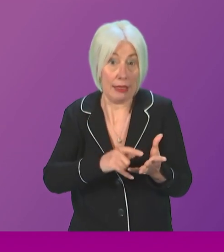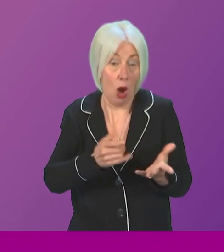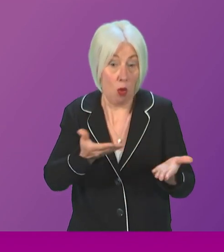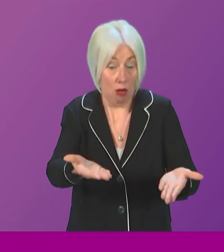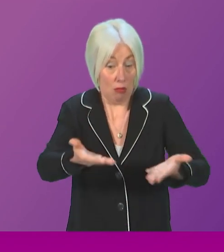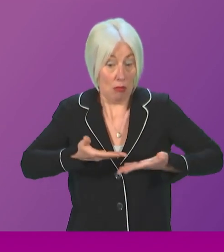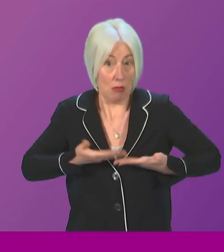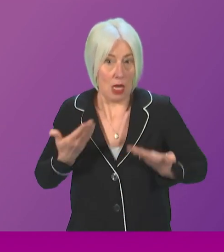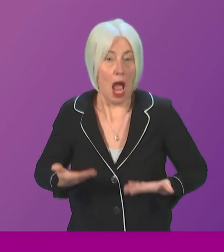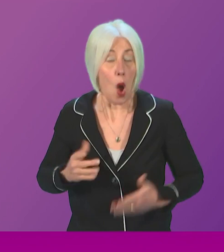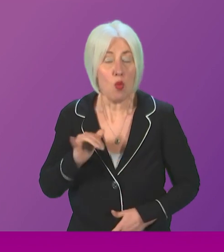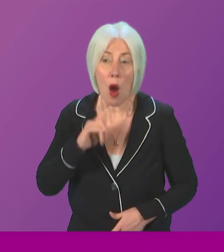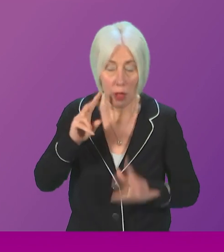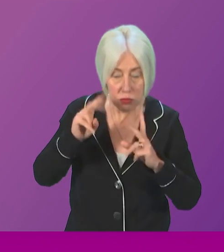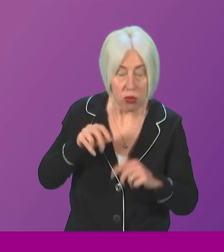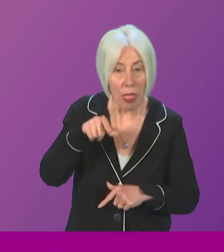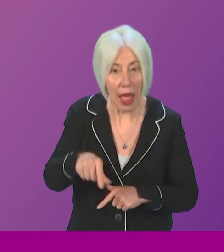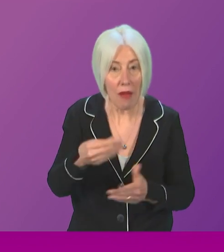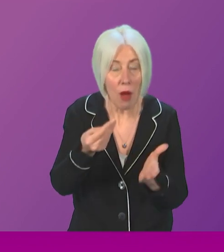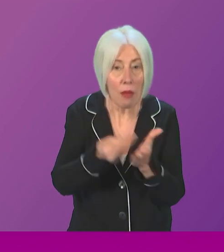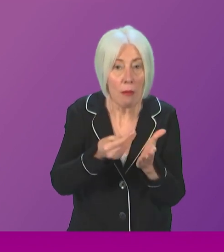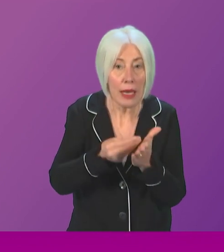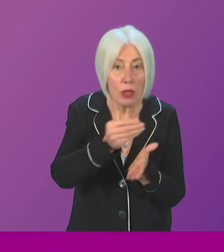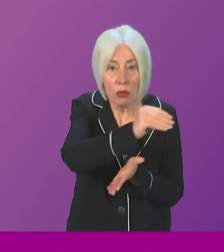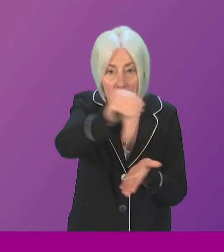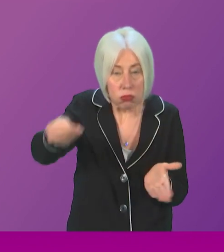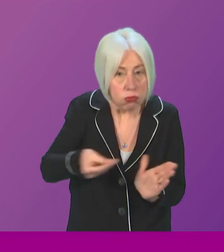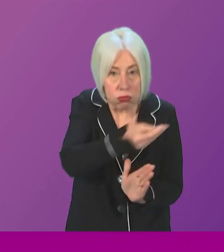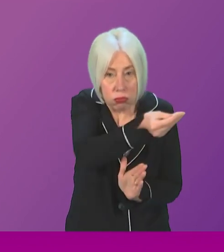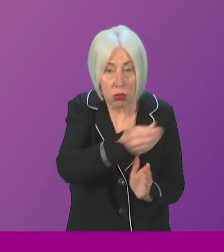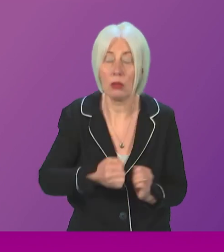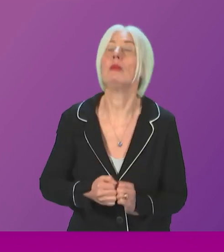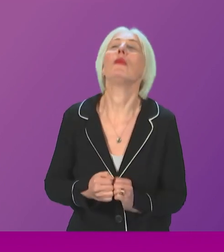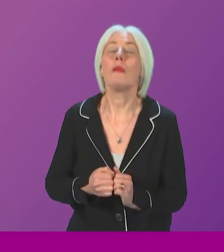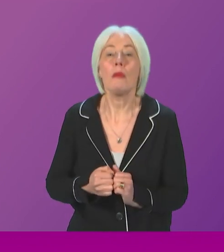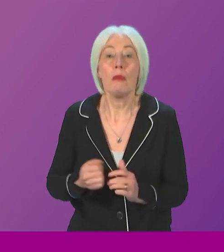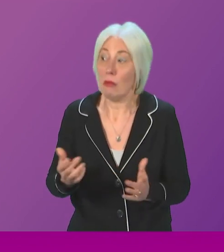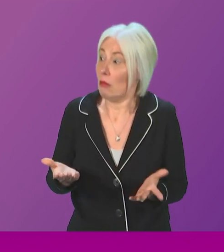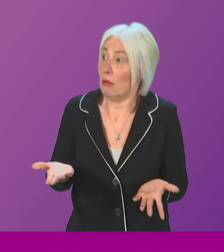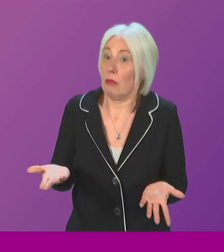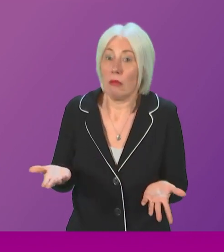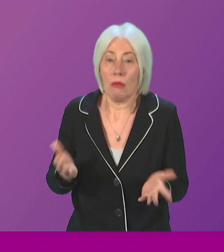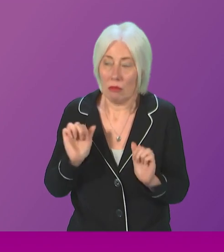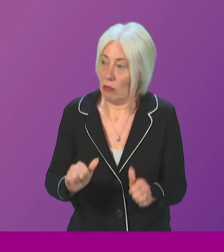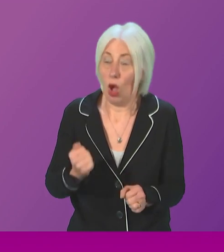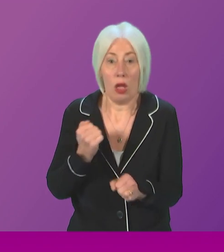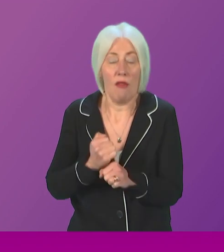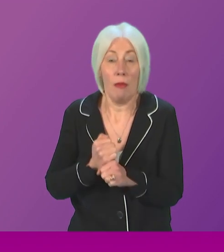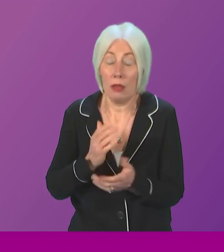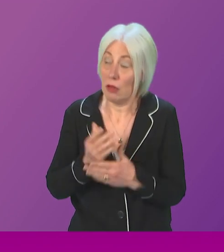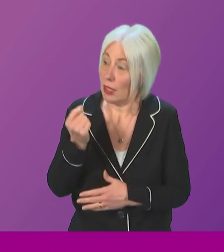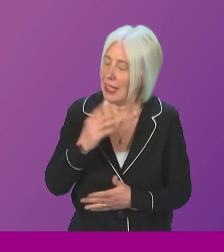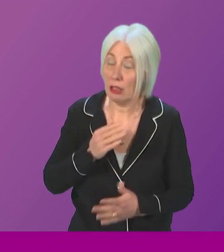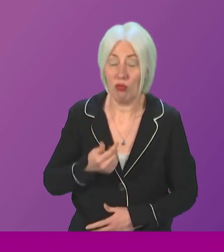just mentioned there. But look, I completely accept and I'm unequivocal in saying that the government understands and